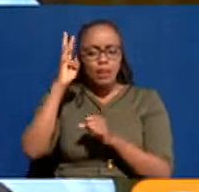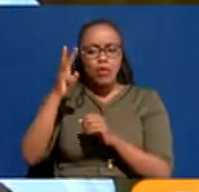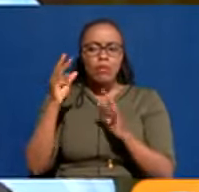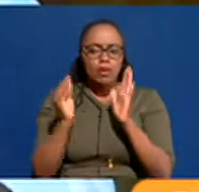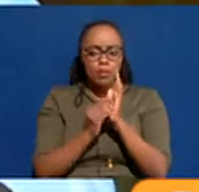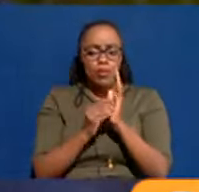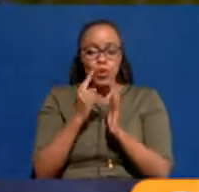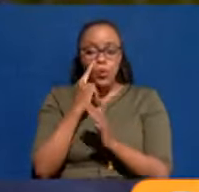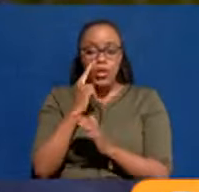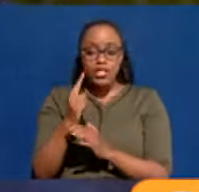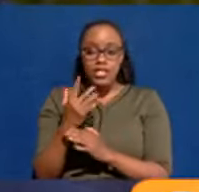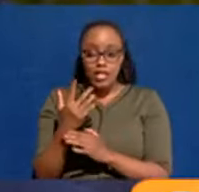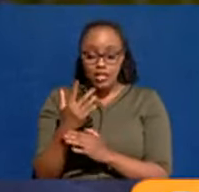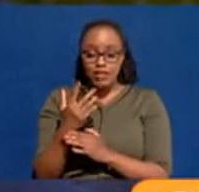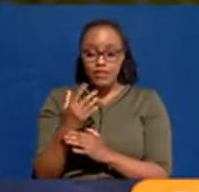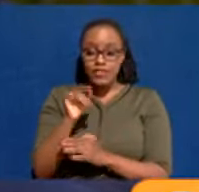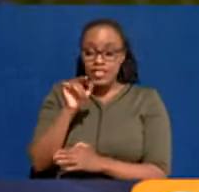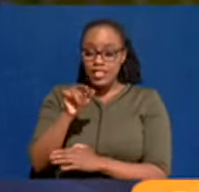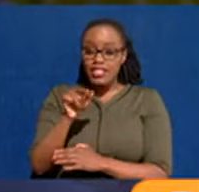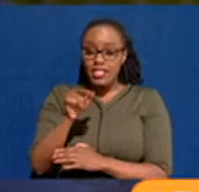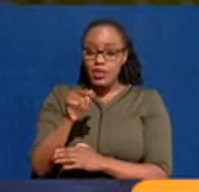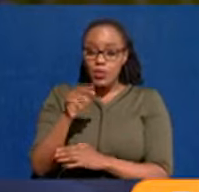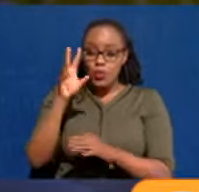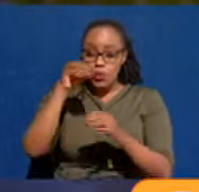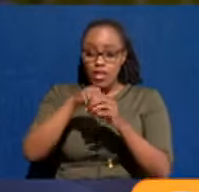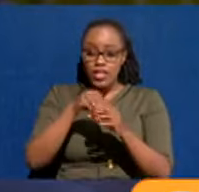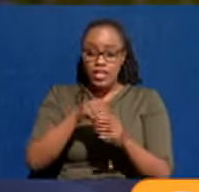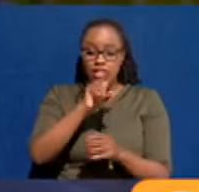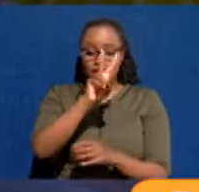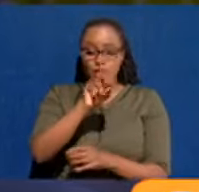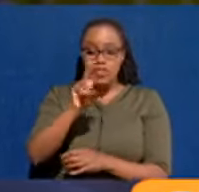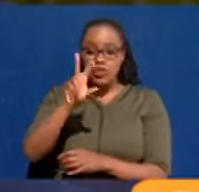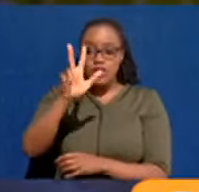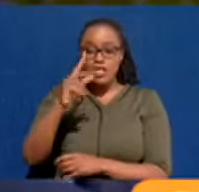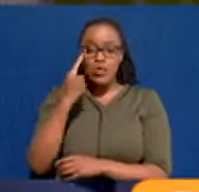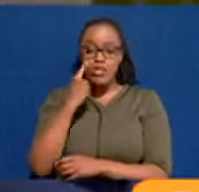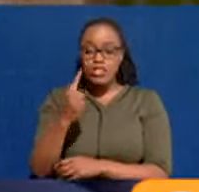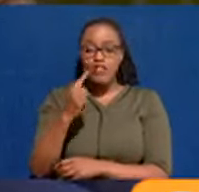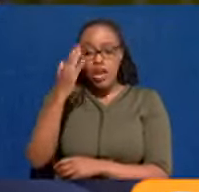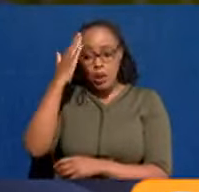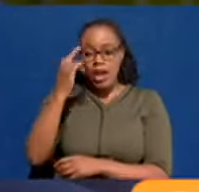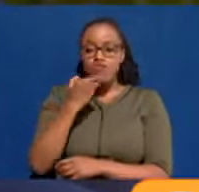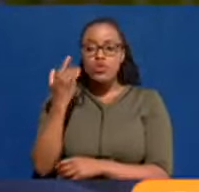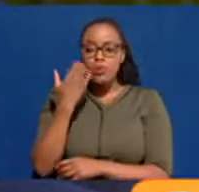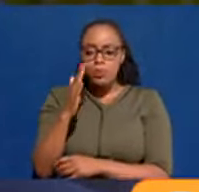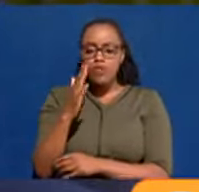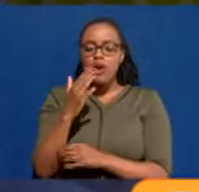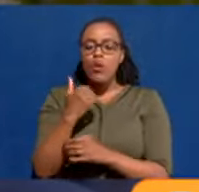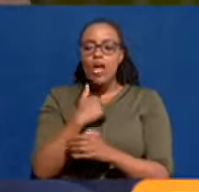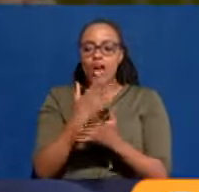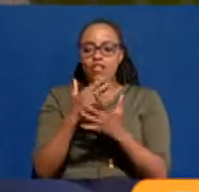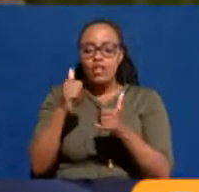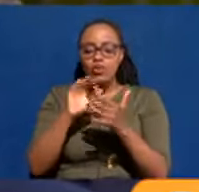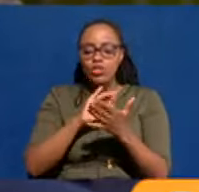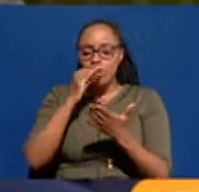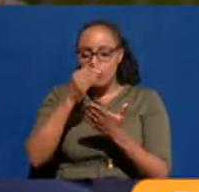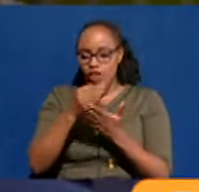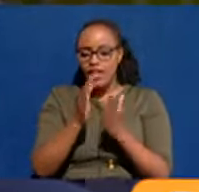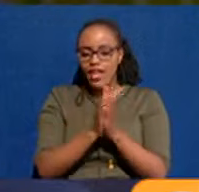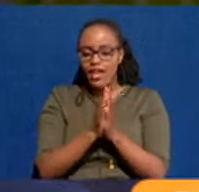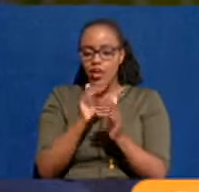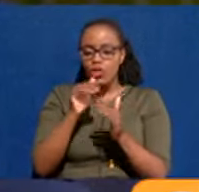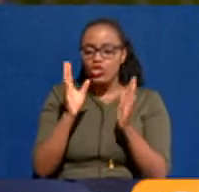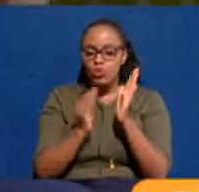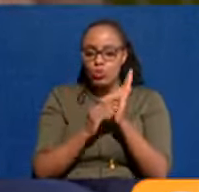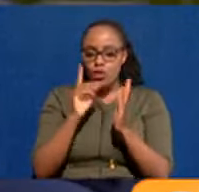Within this year, people will start seeing those changes. Within the year of 2023. As I've told you already, the items that we are funding have already been put in our